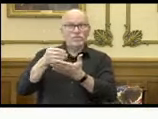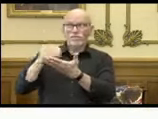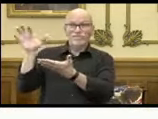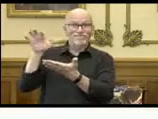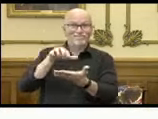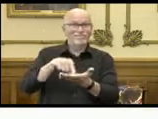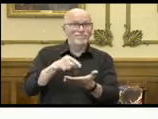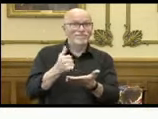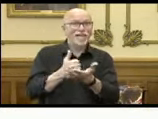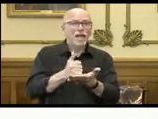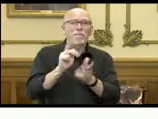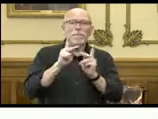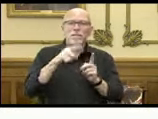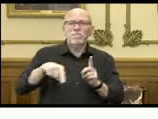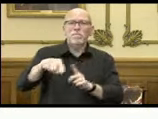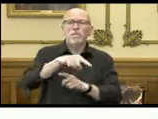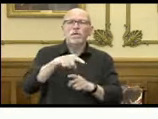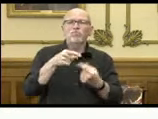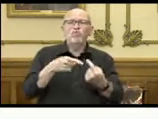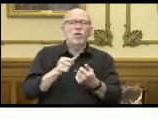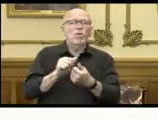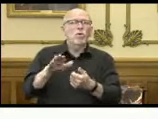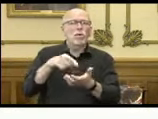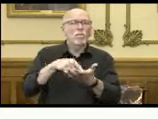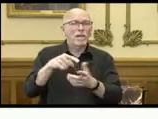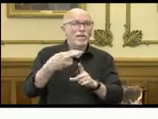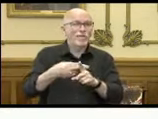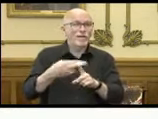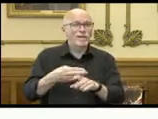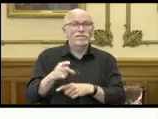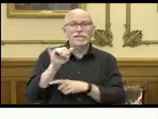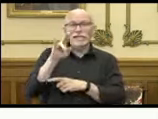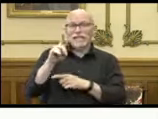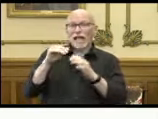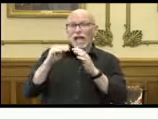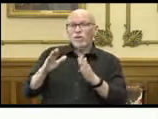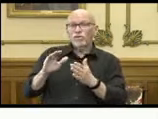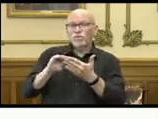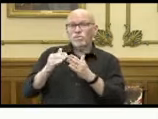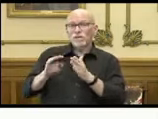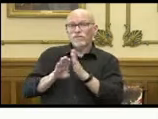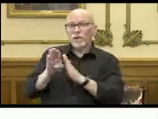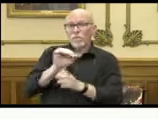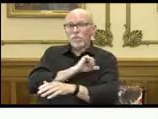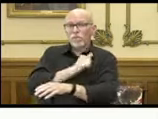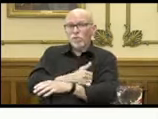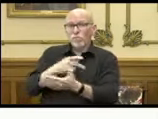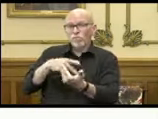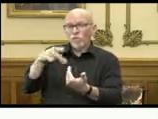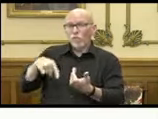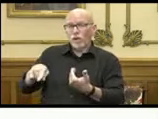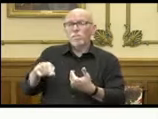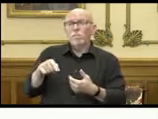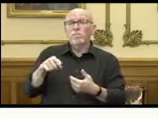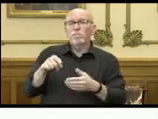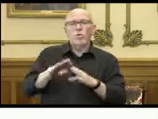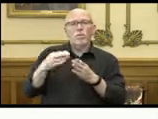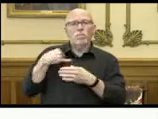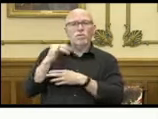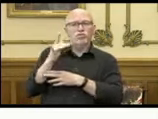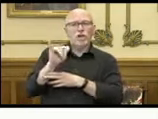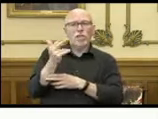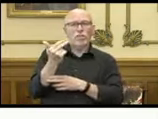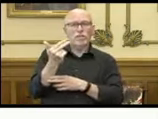being used to help Hoosiers struggling to pay rent. The Indiana Housing Community Development Authority program opened on July